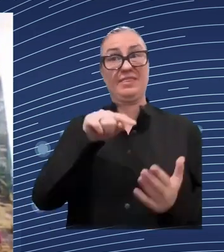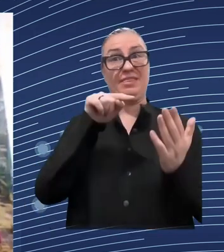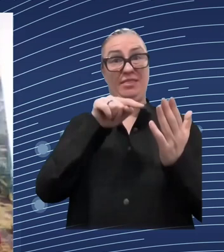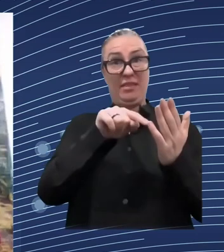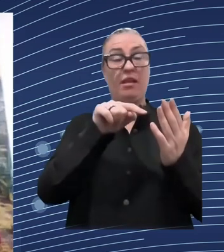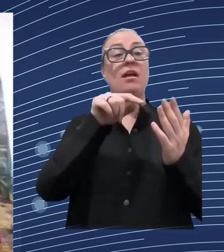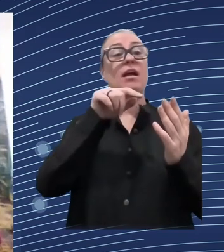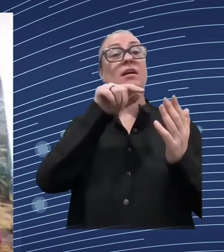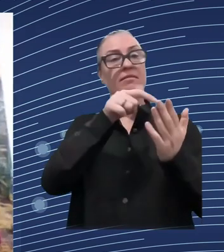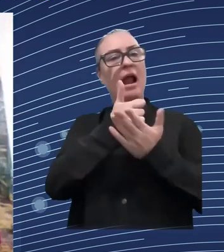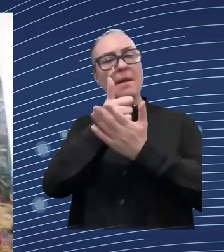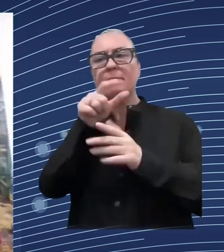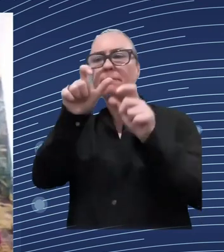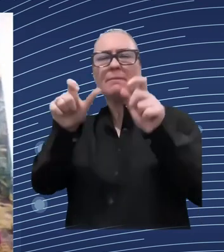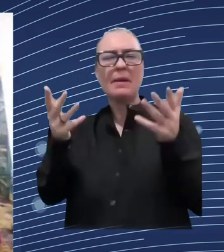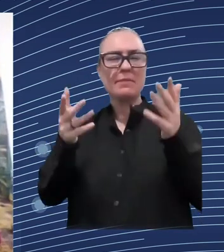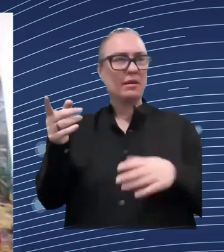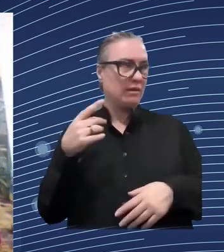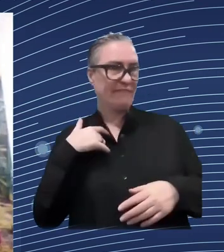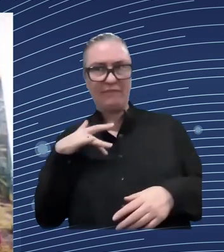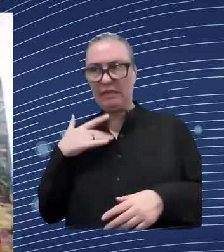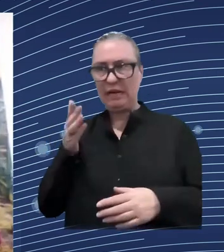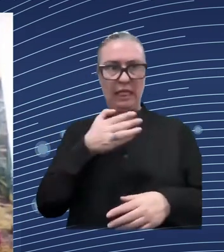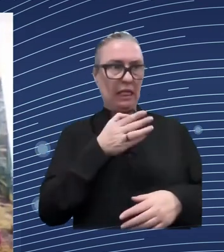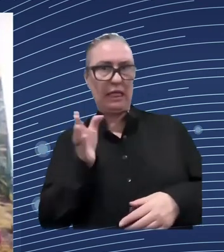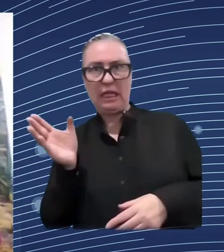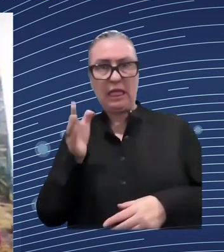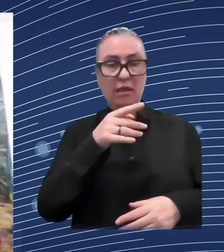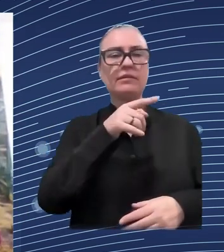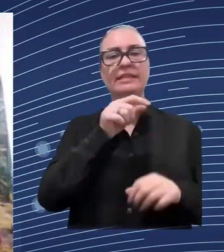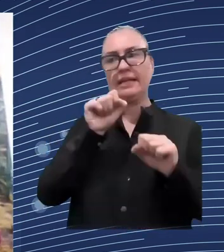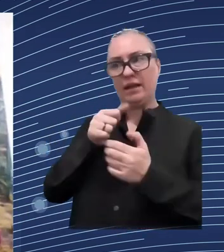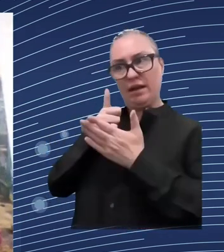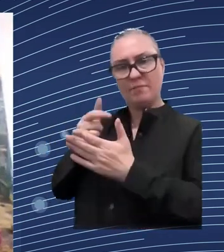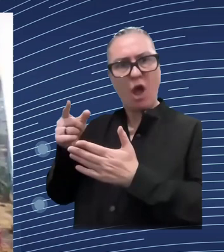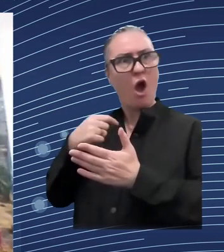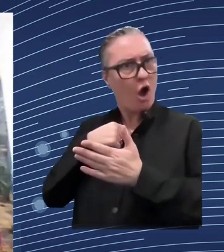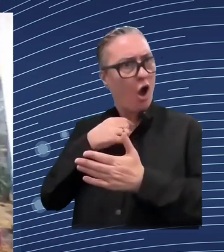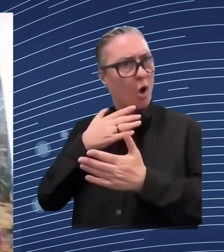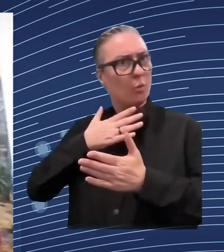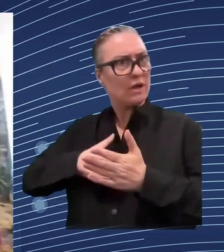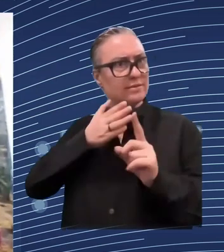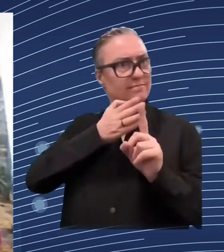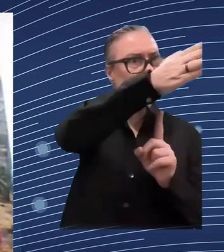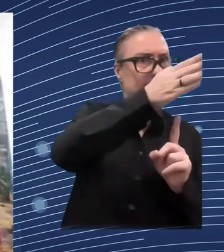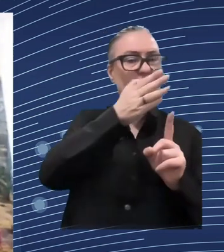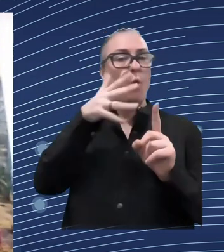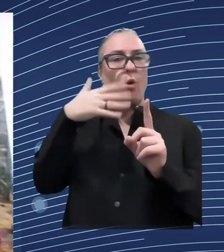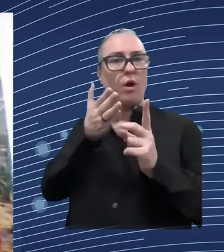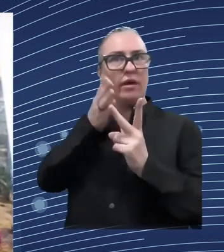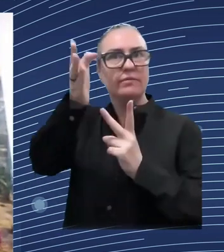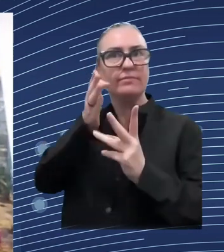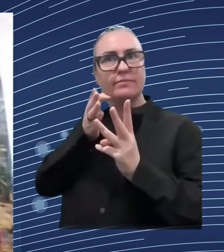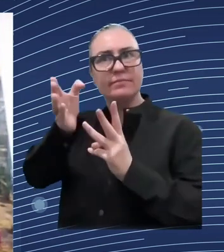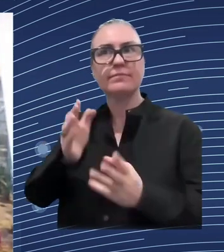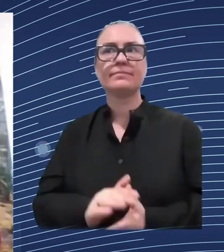improve individuals with the digital literacy skills uh while also uh